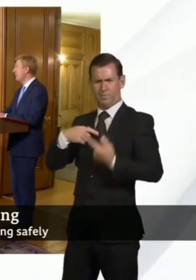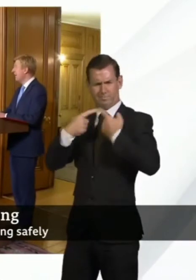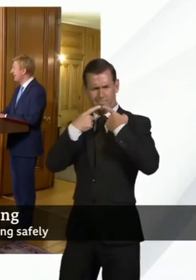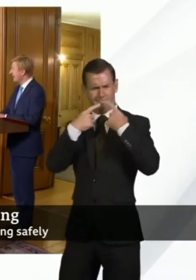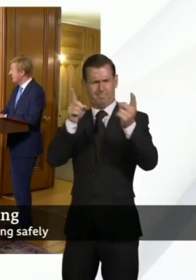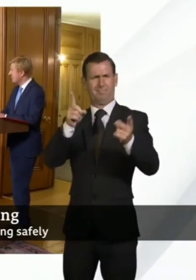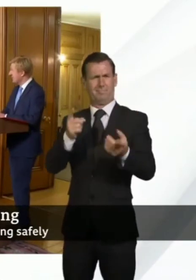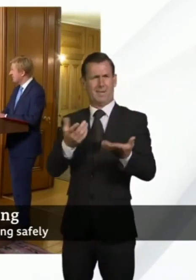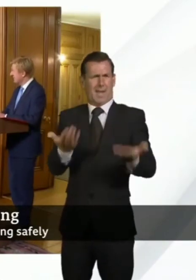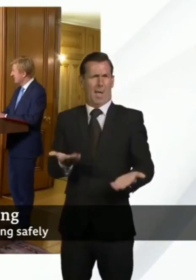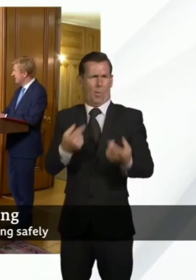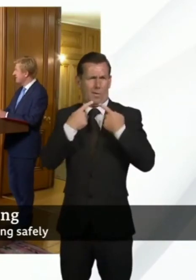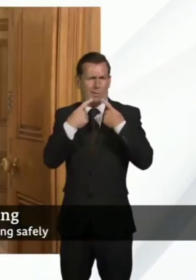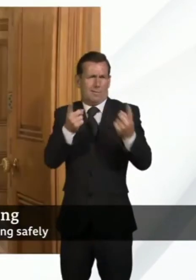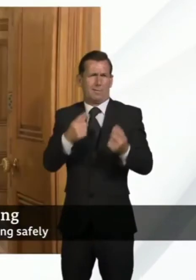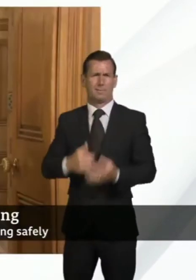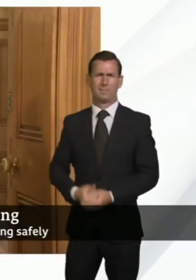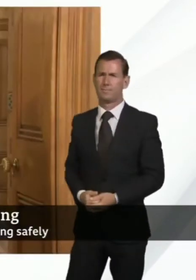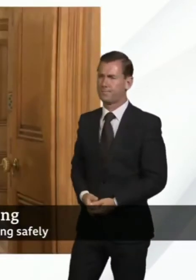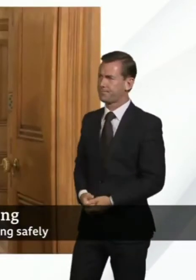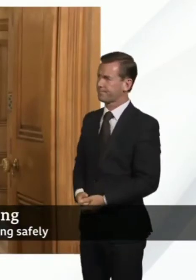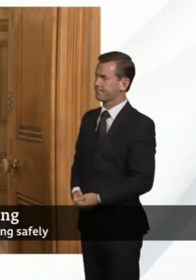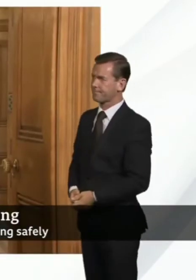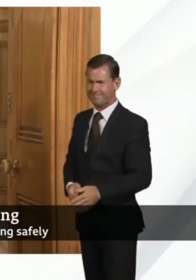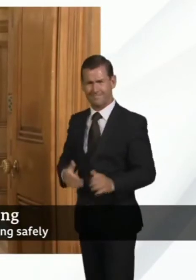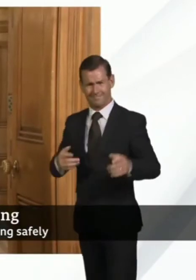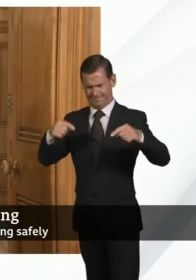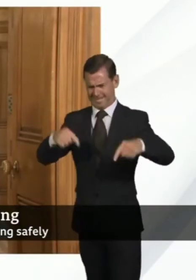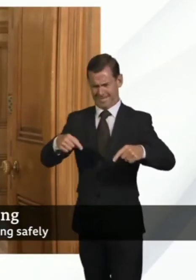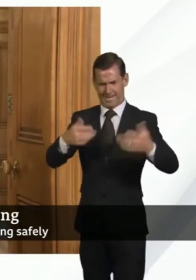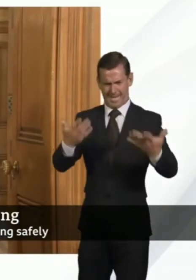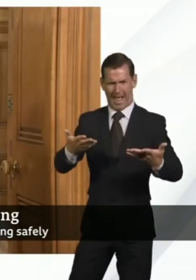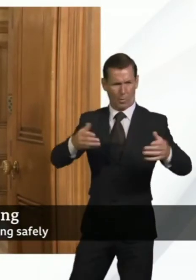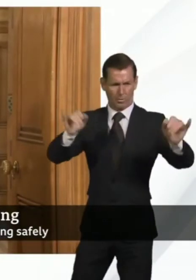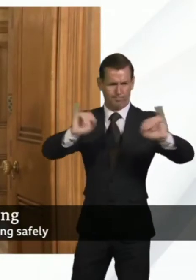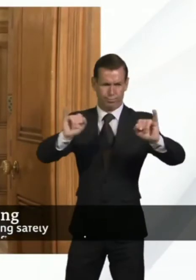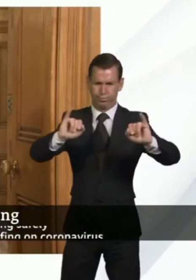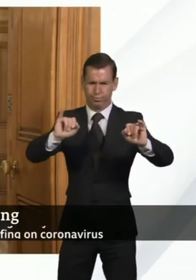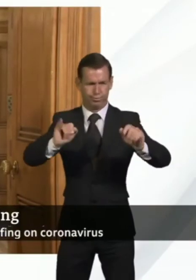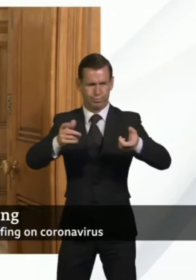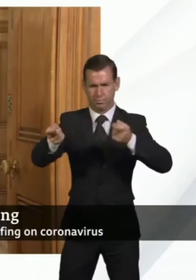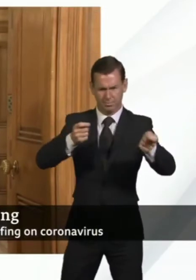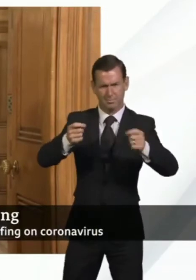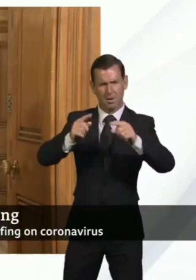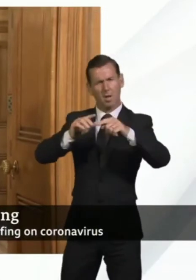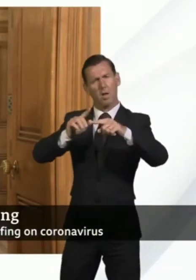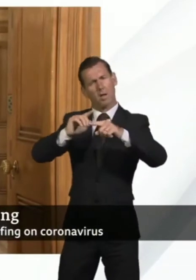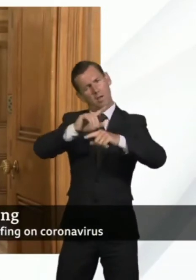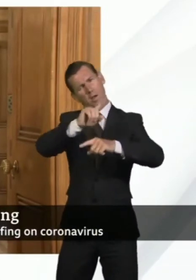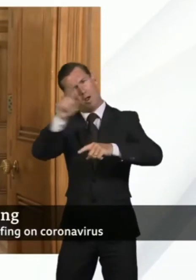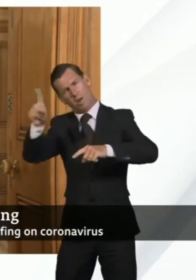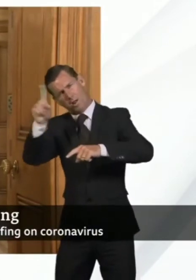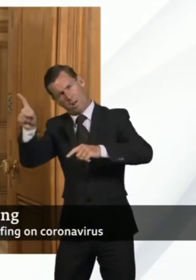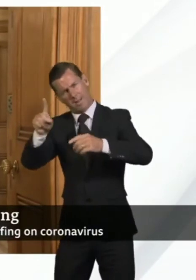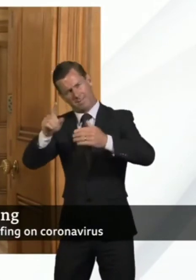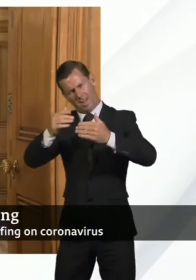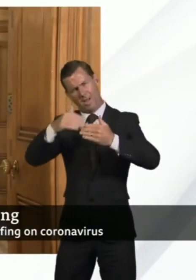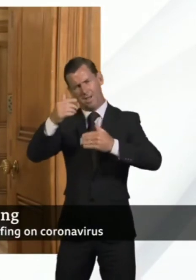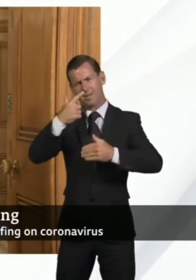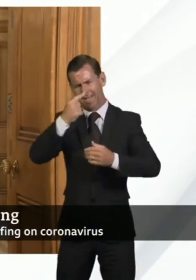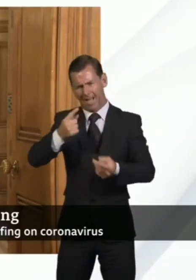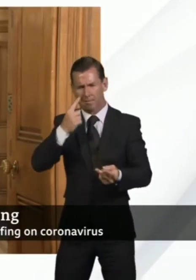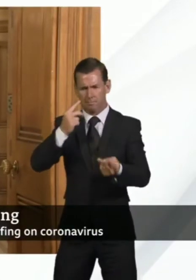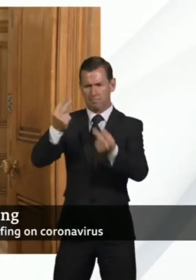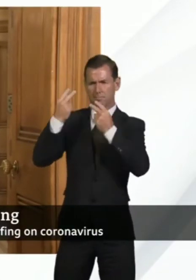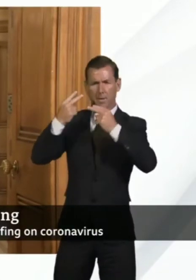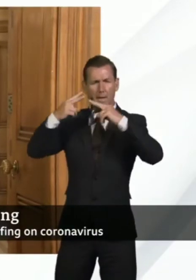any public health crisis like this, there will be a time for lessons to be learned afterwards. But I think the public rightly want